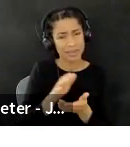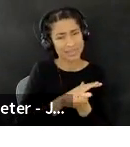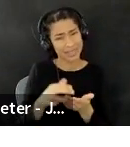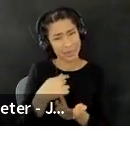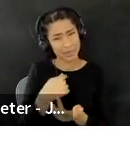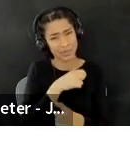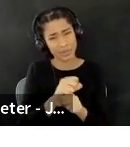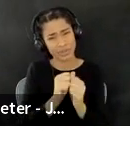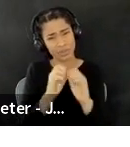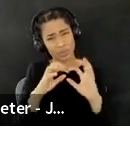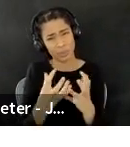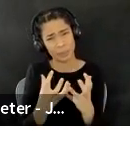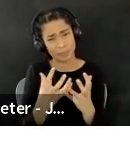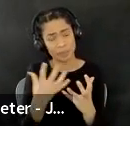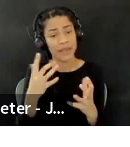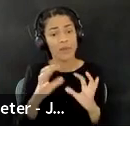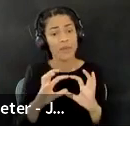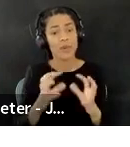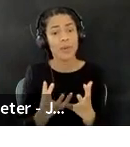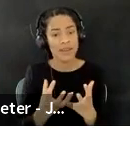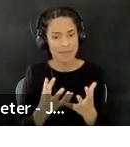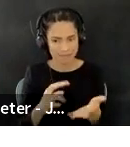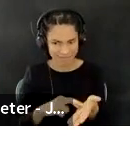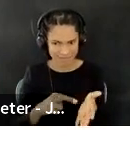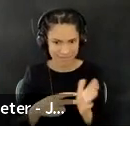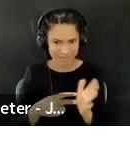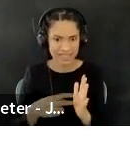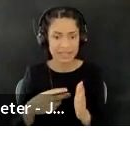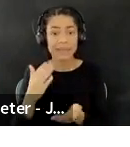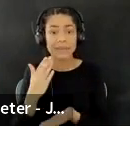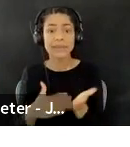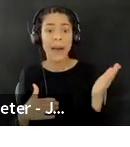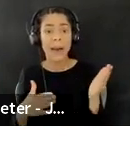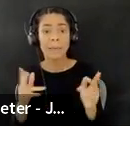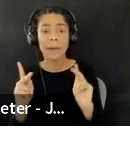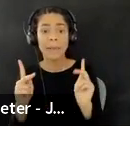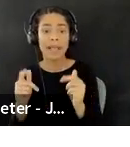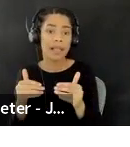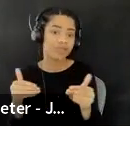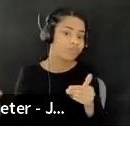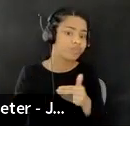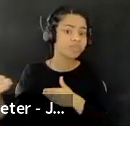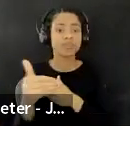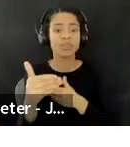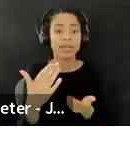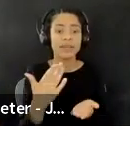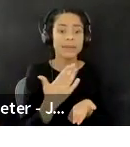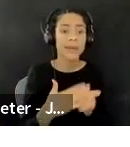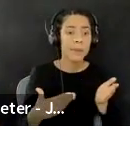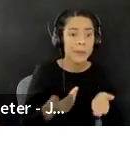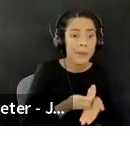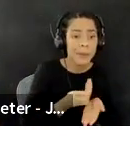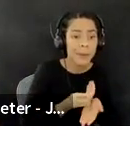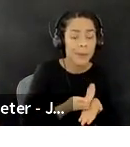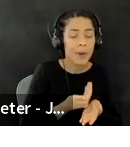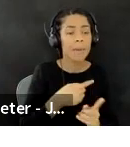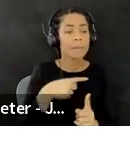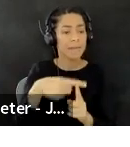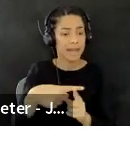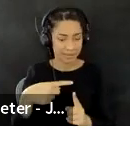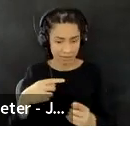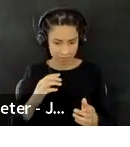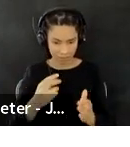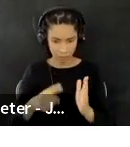because in a group, you're kind of a field, you know, some people are ahead and some people are behind. And then you have a role both as a student and as a teacher